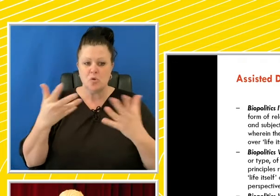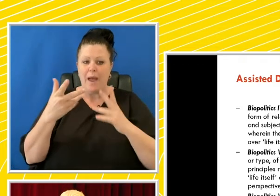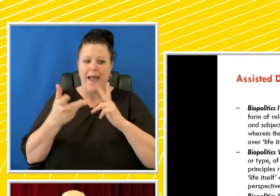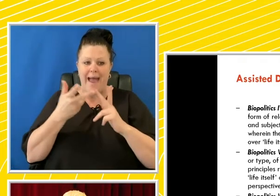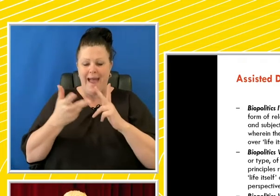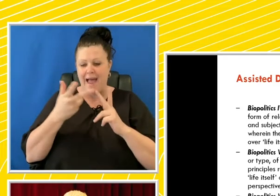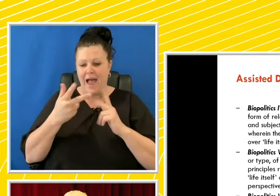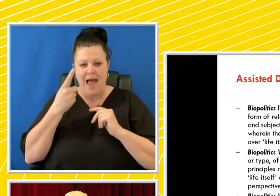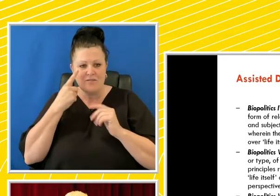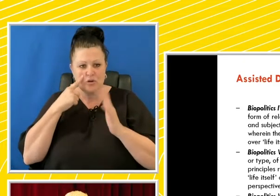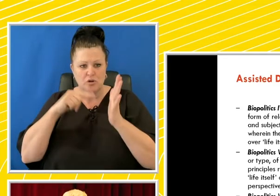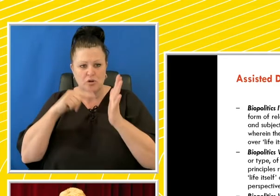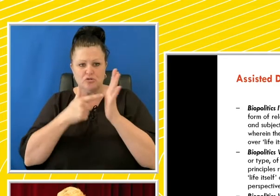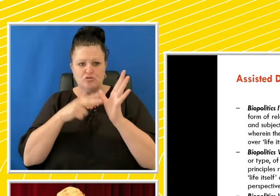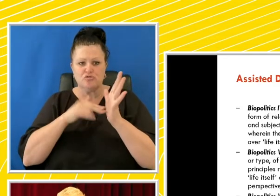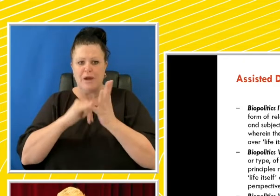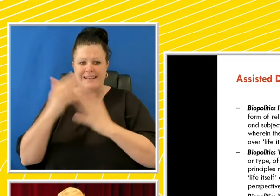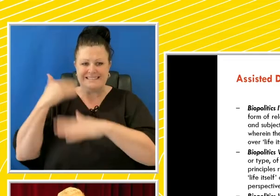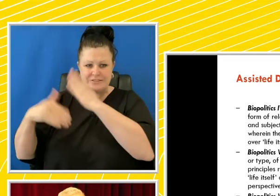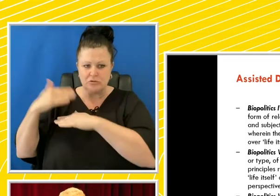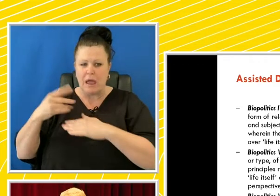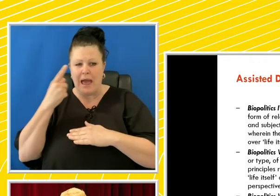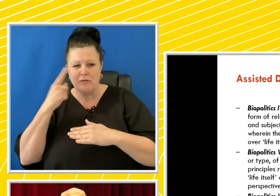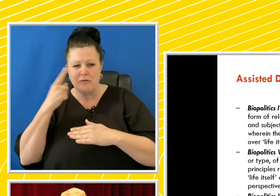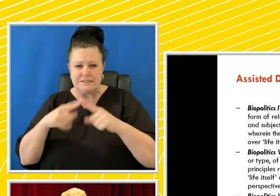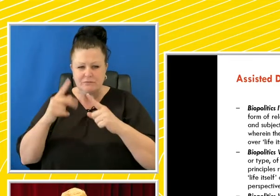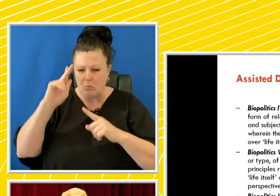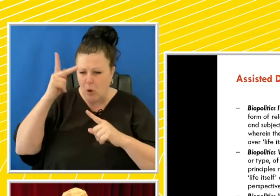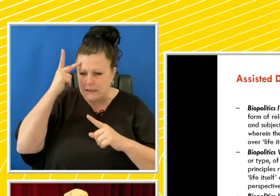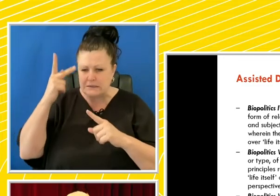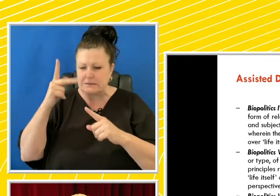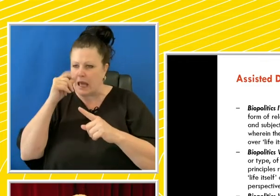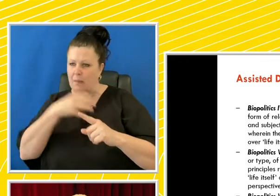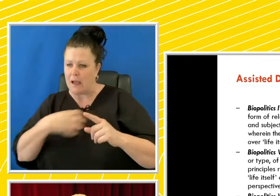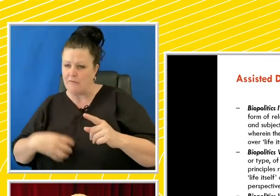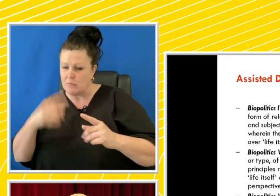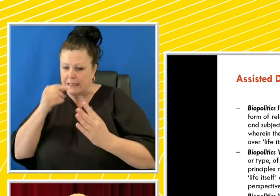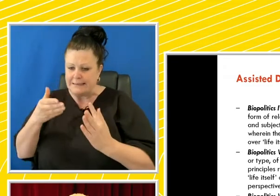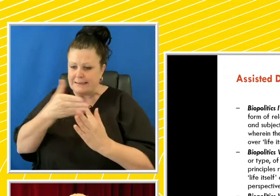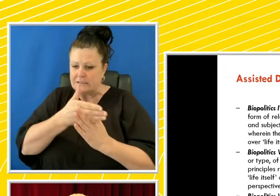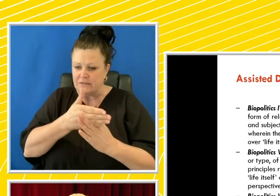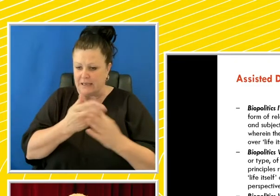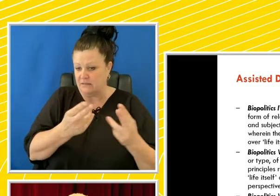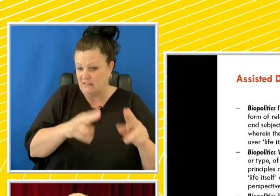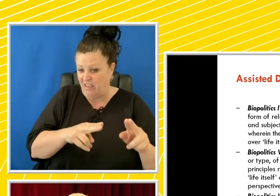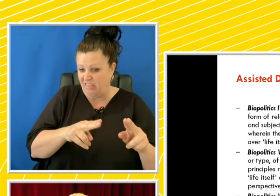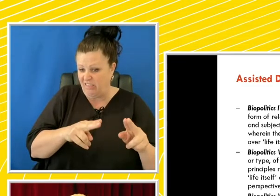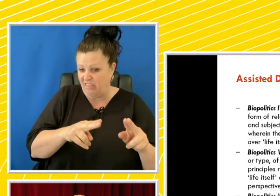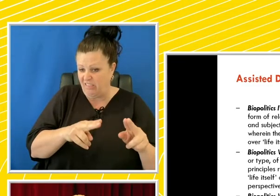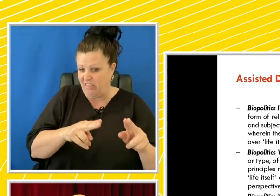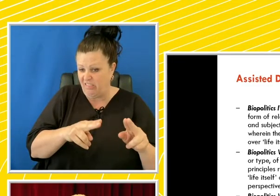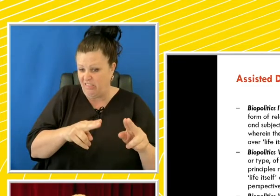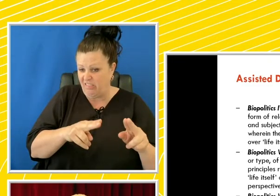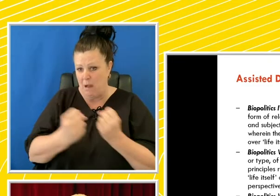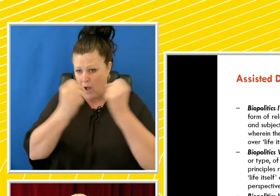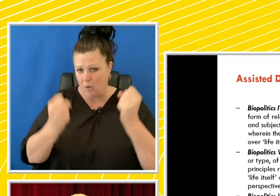precedents and understanding how the state might intervene in death as a form of biopower, ideological